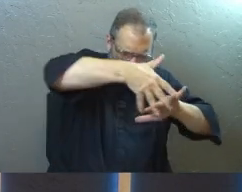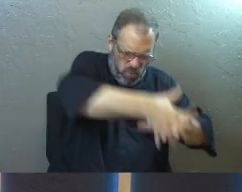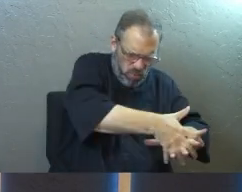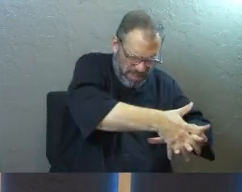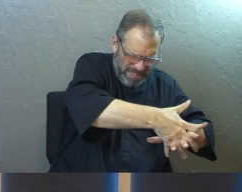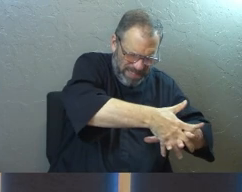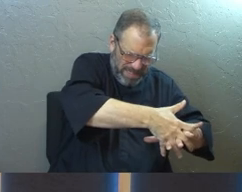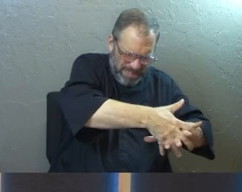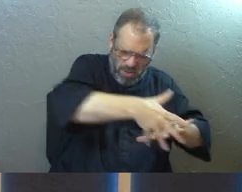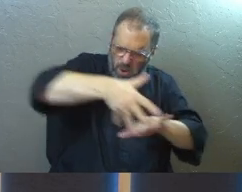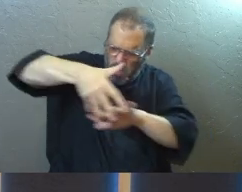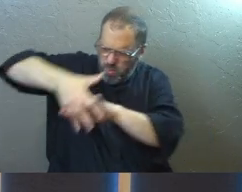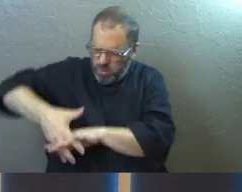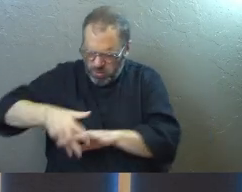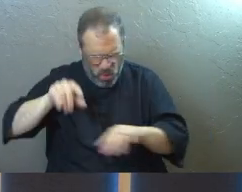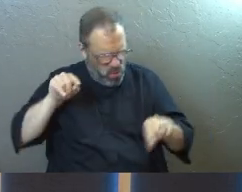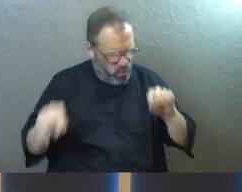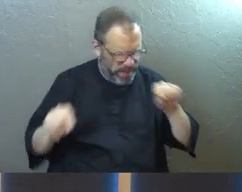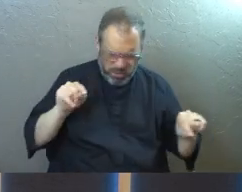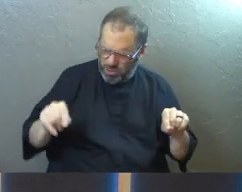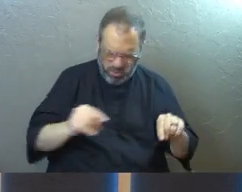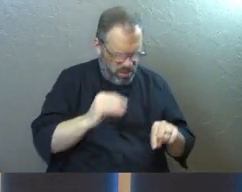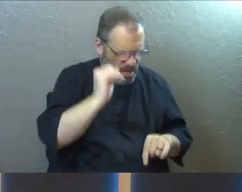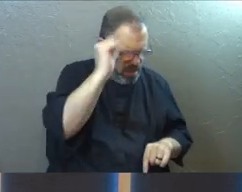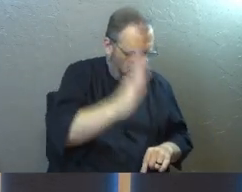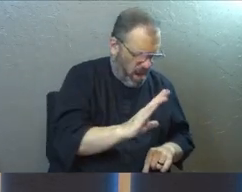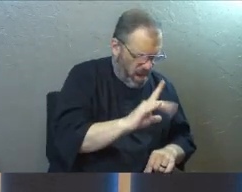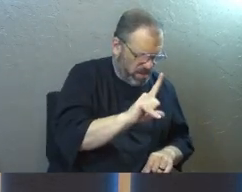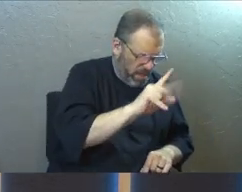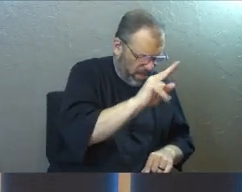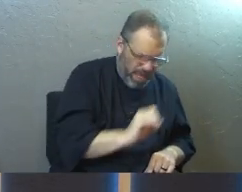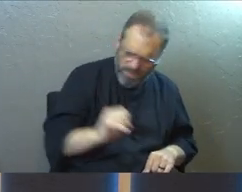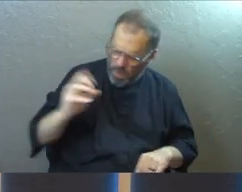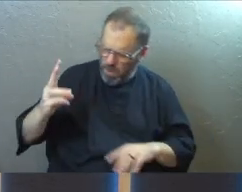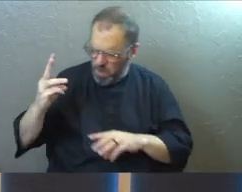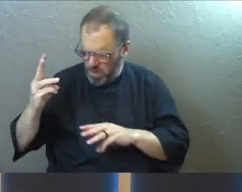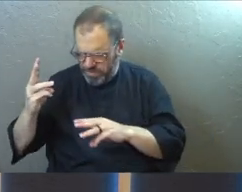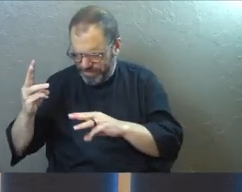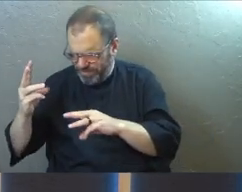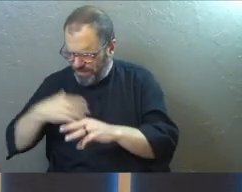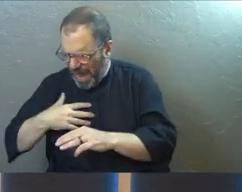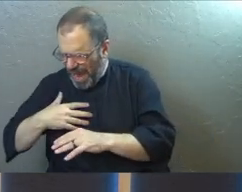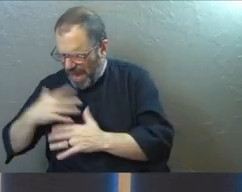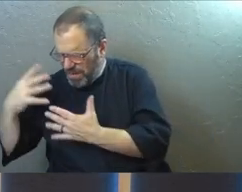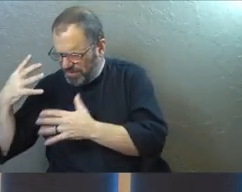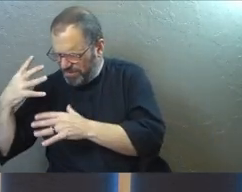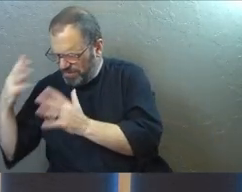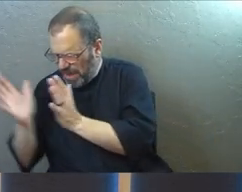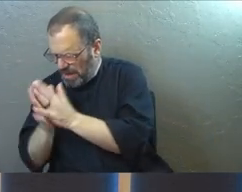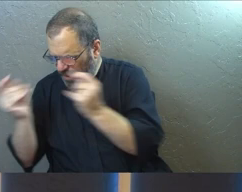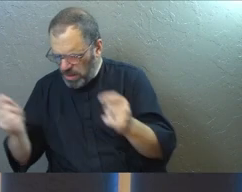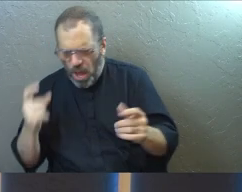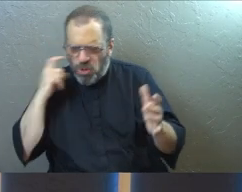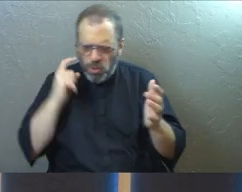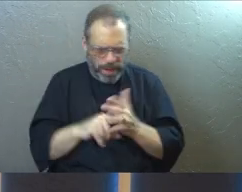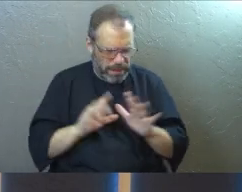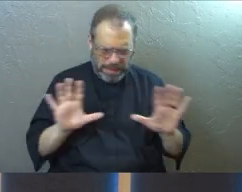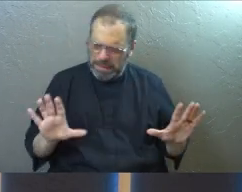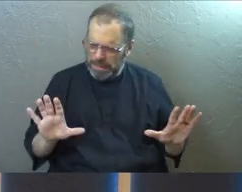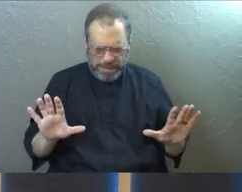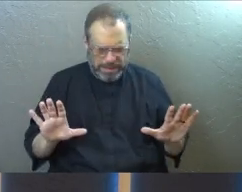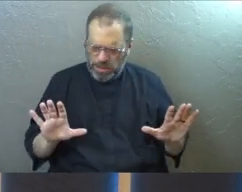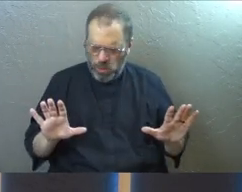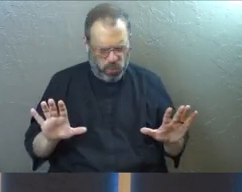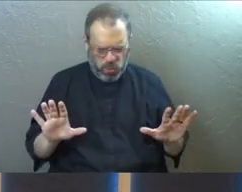into automatically? What are the things, God, that we draw from? God, help us to recognize that, God, and help us